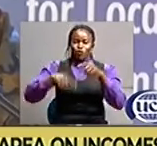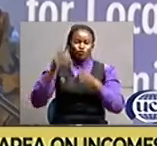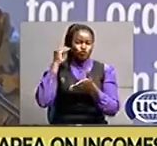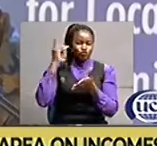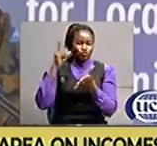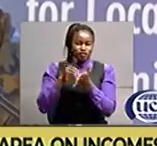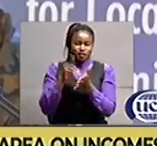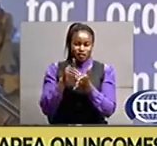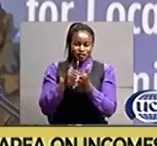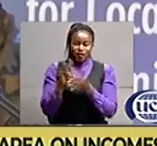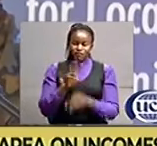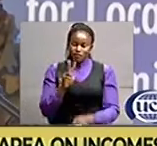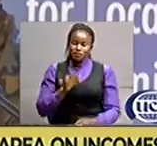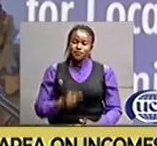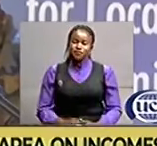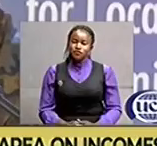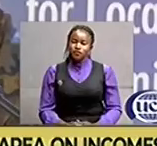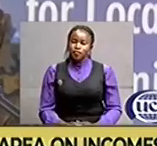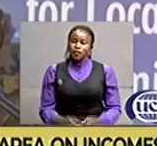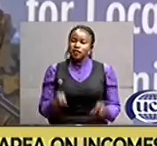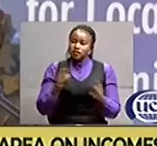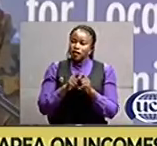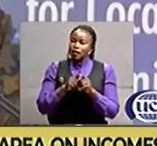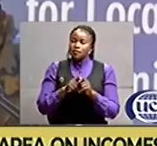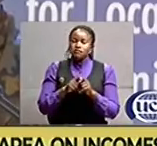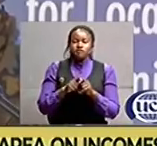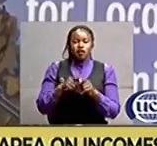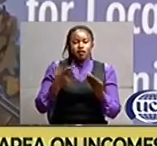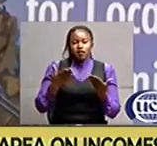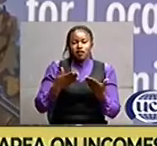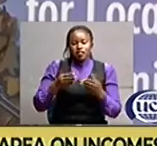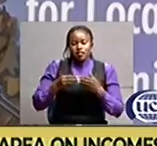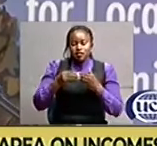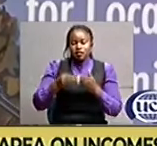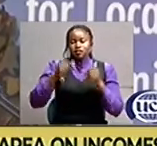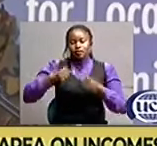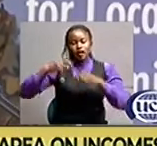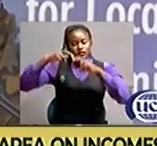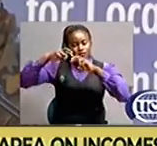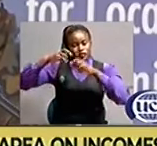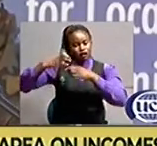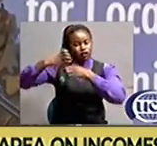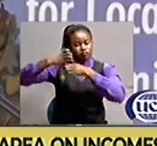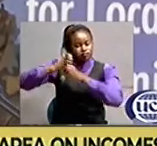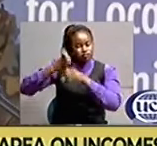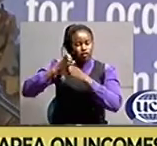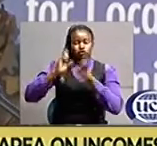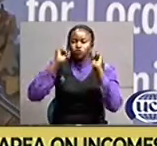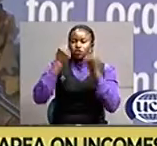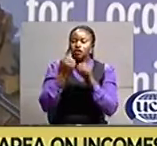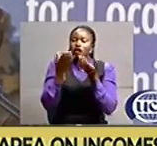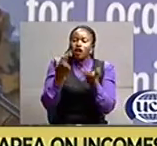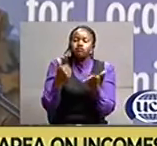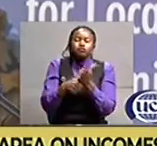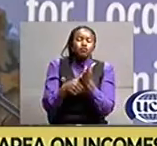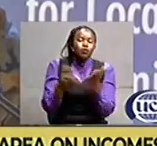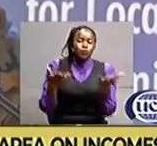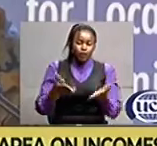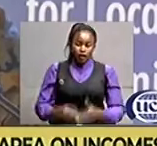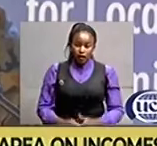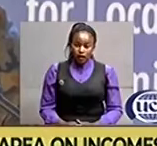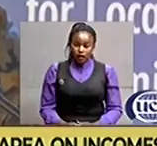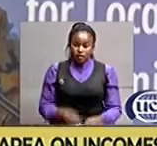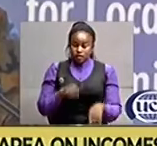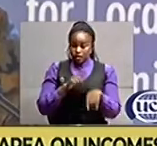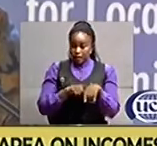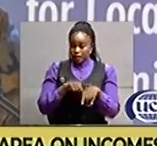to come out a diagnosis of their societies now when the nrm carried